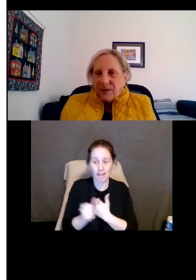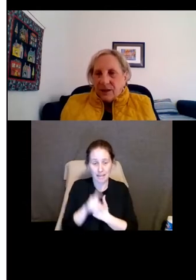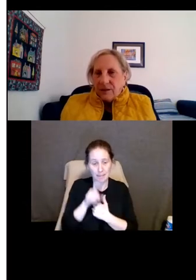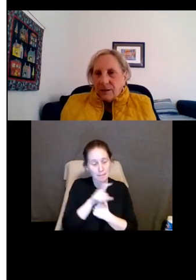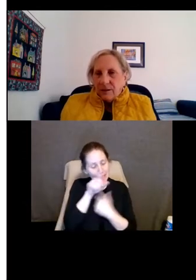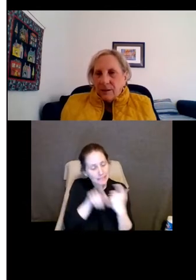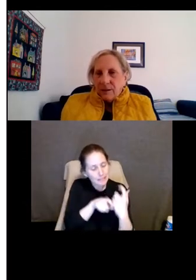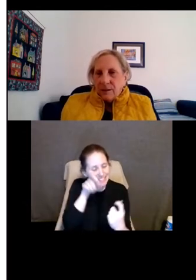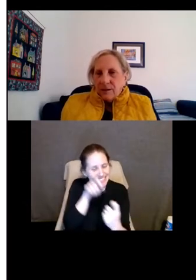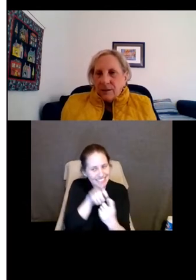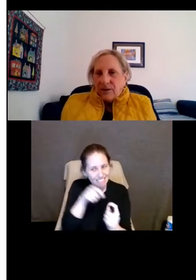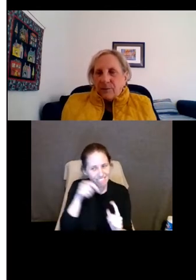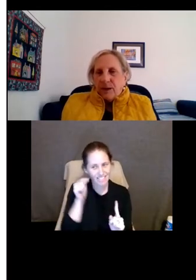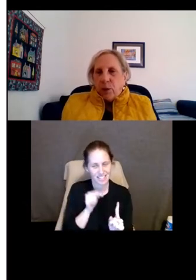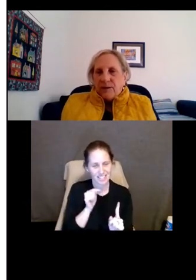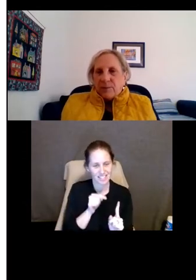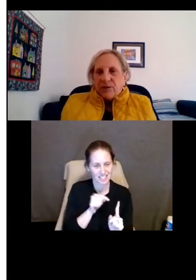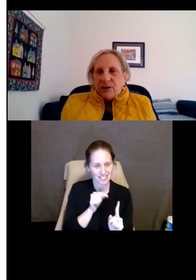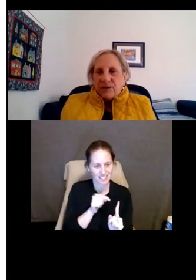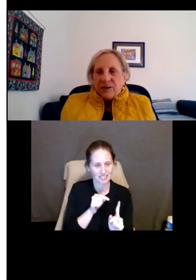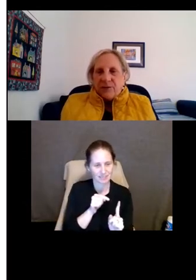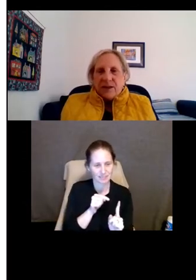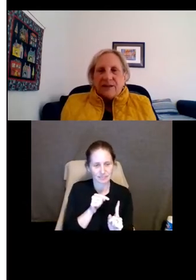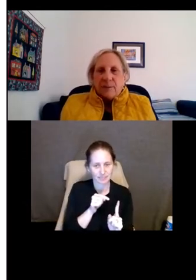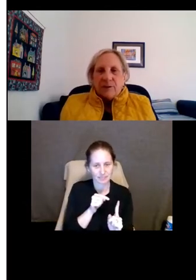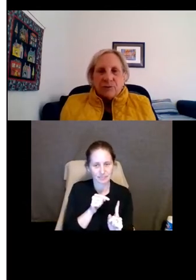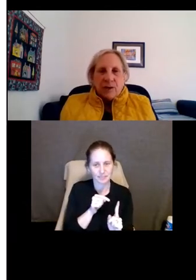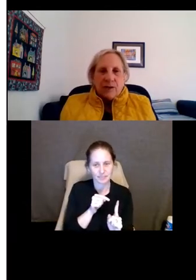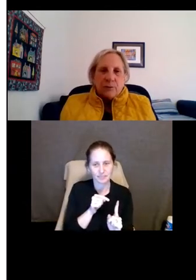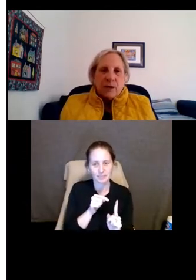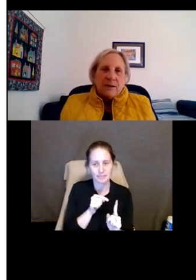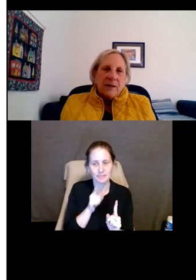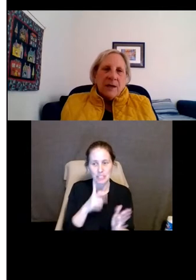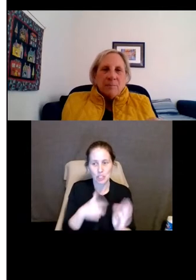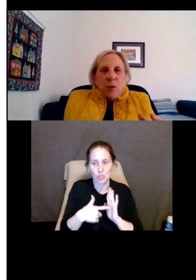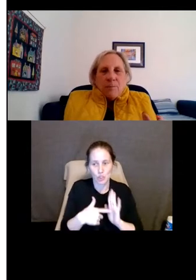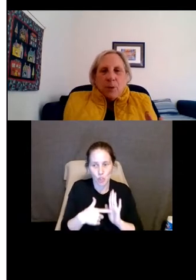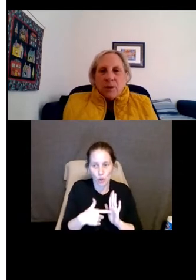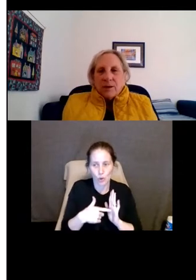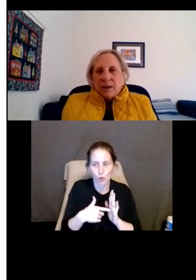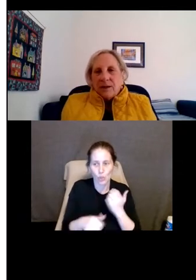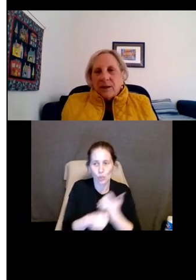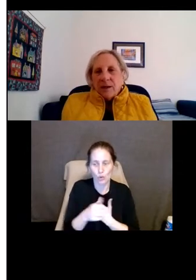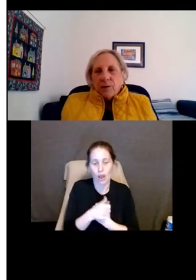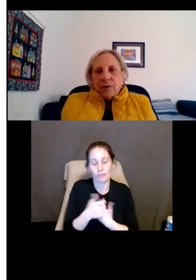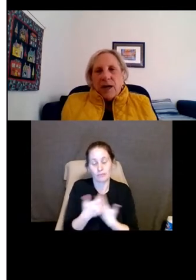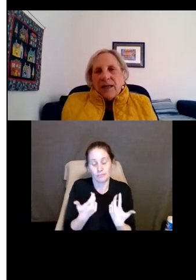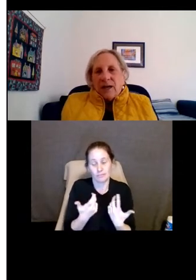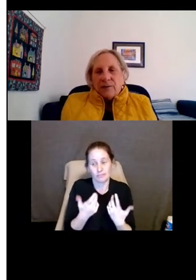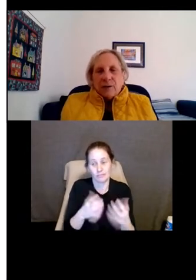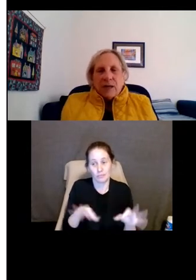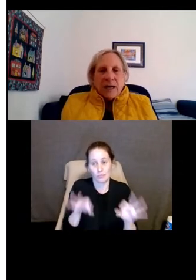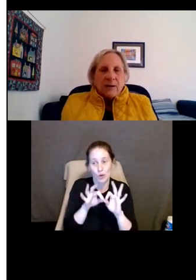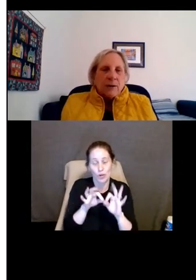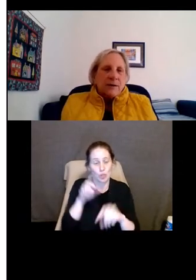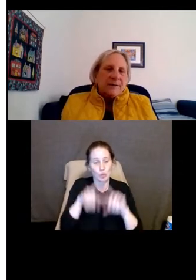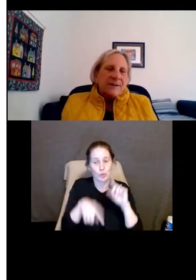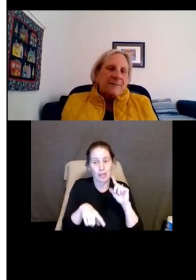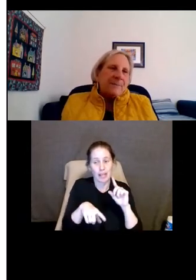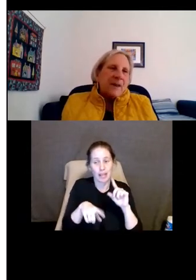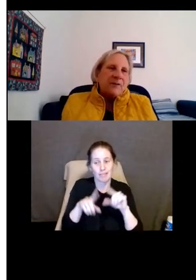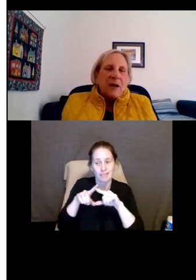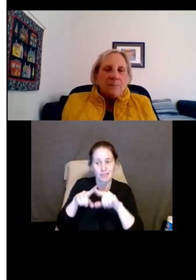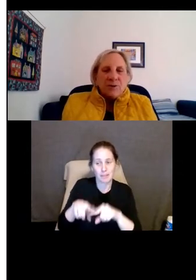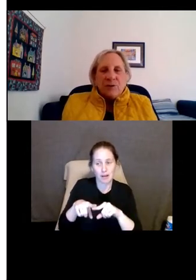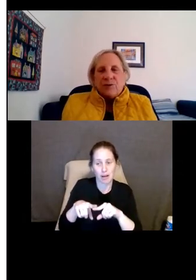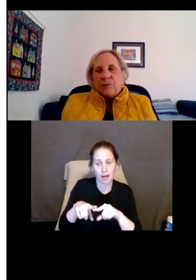specific. It has to be a quite specific and demonstrated threat. More importantly, you're not allowed to rely on